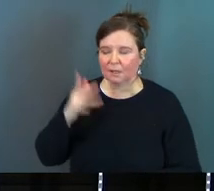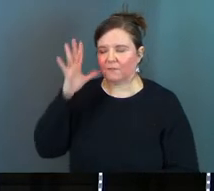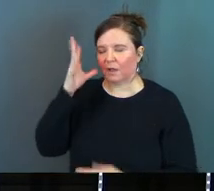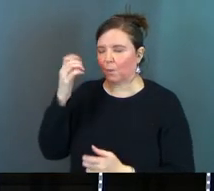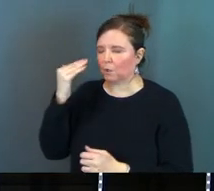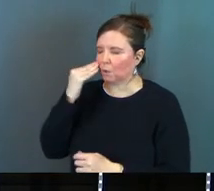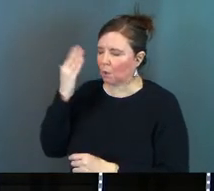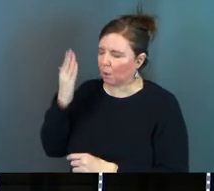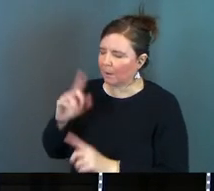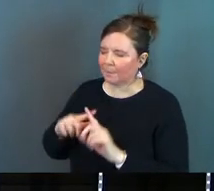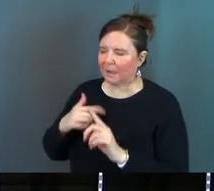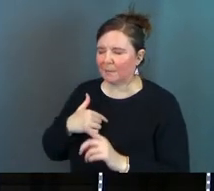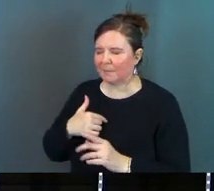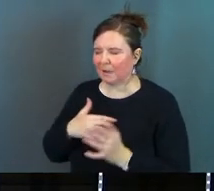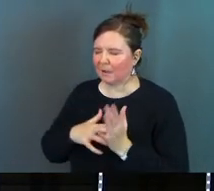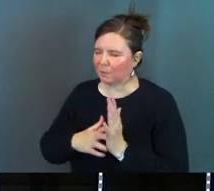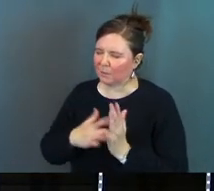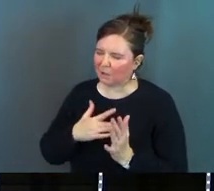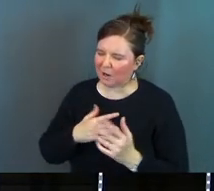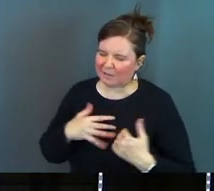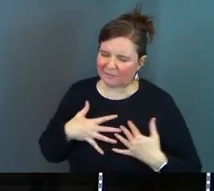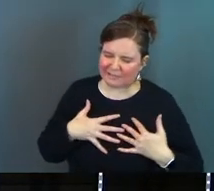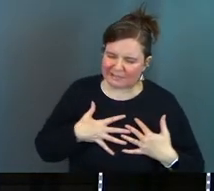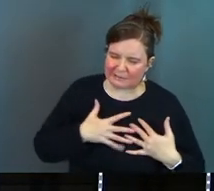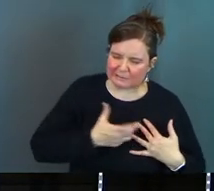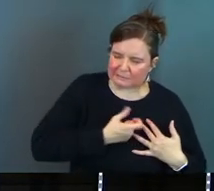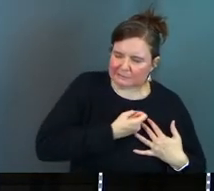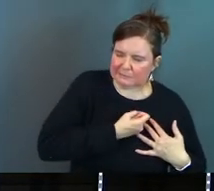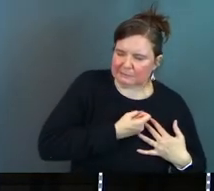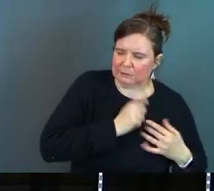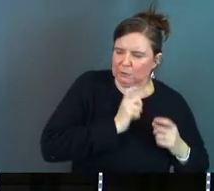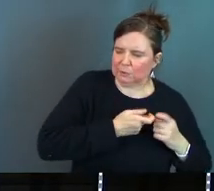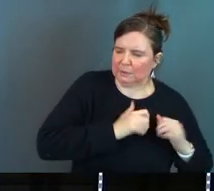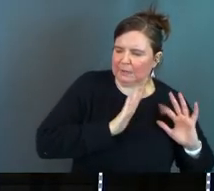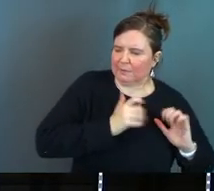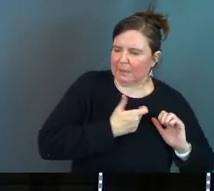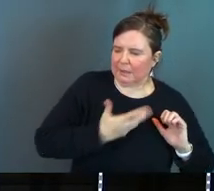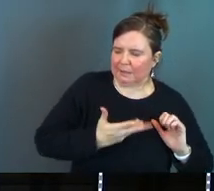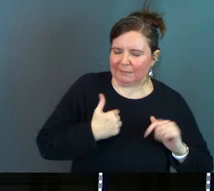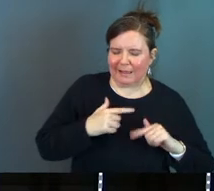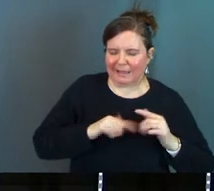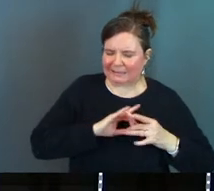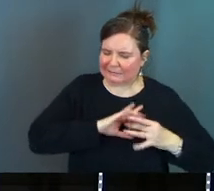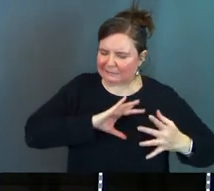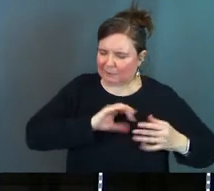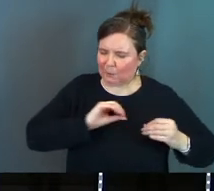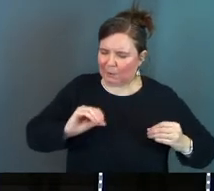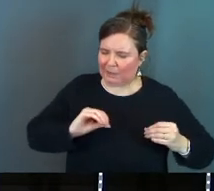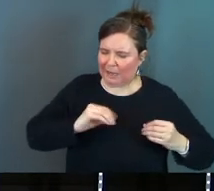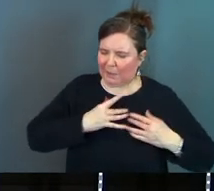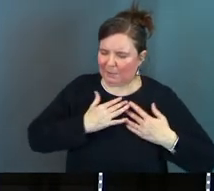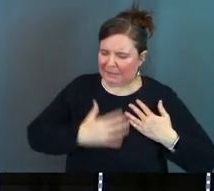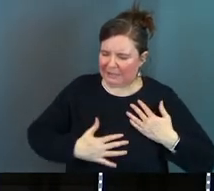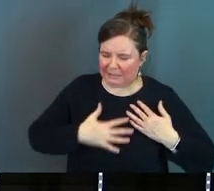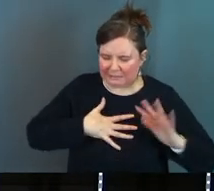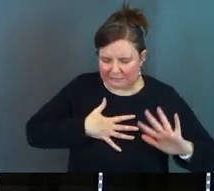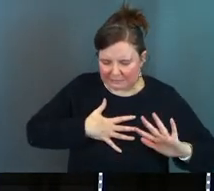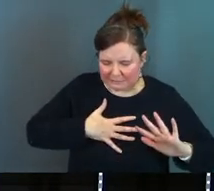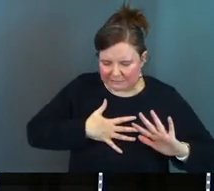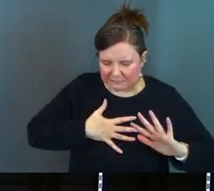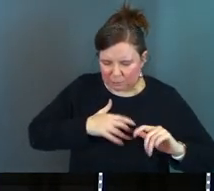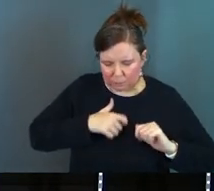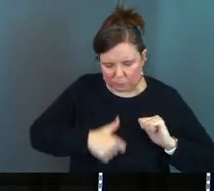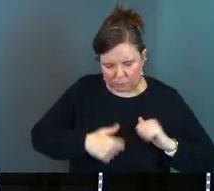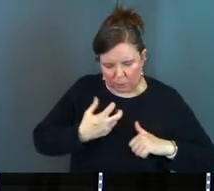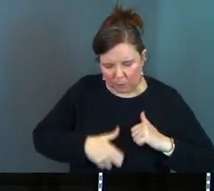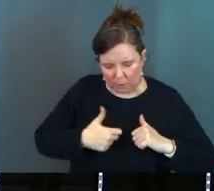father I want to know thee but my coward heart fears to give up its toys I cannot part with them without inward bleeding and I do